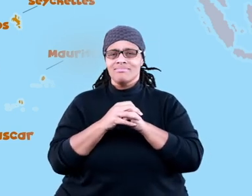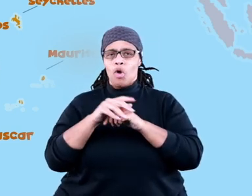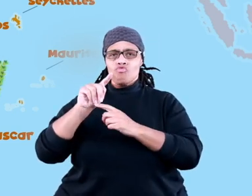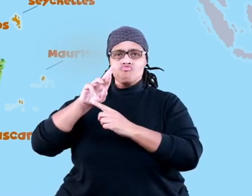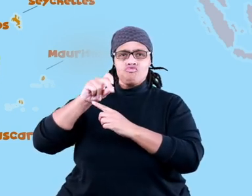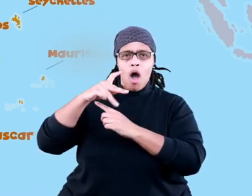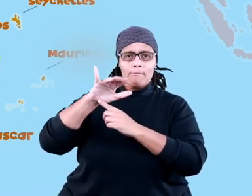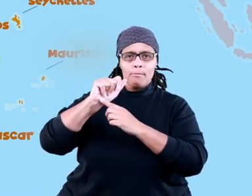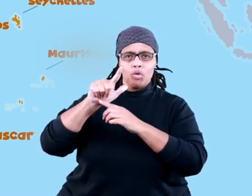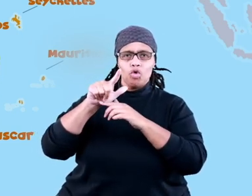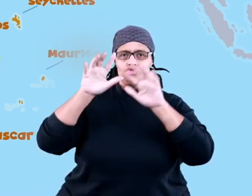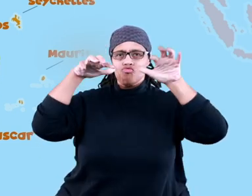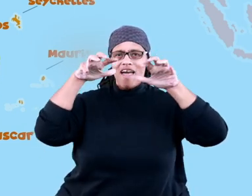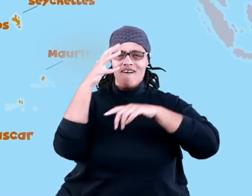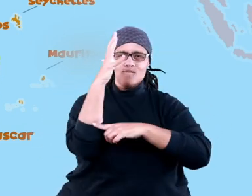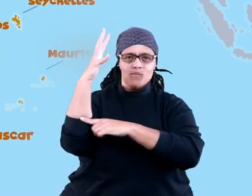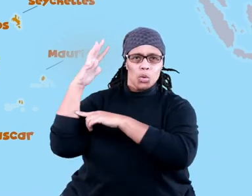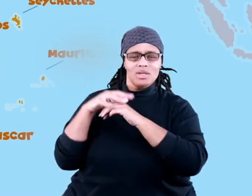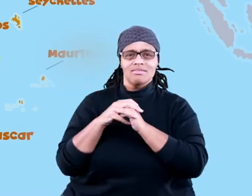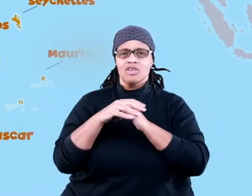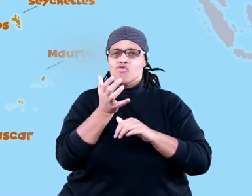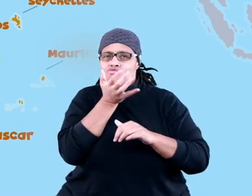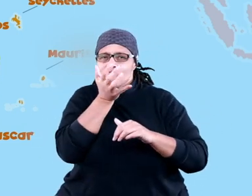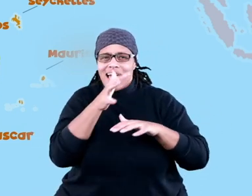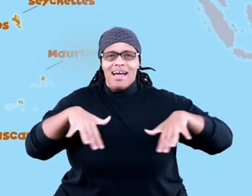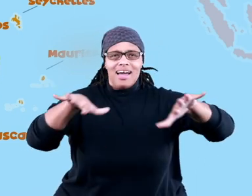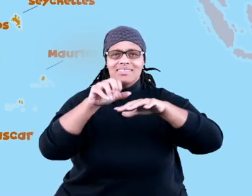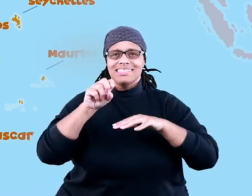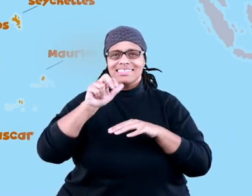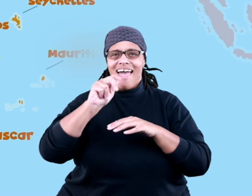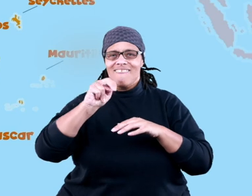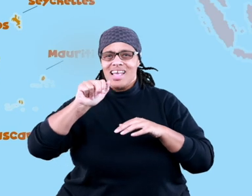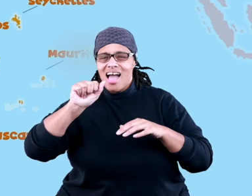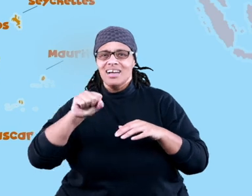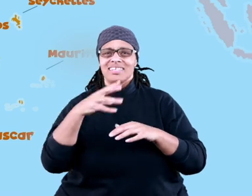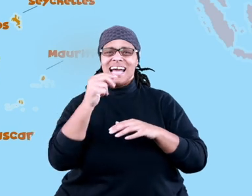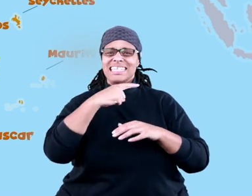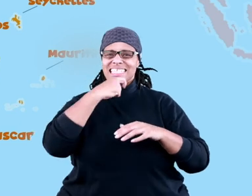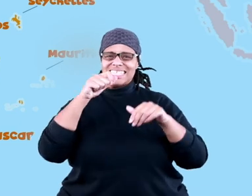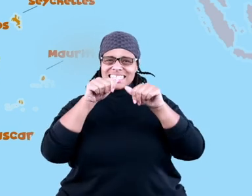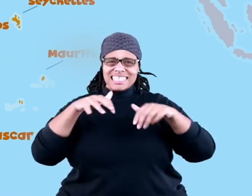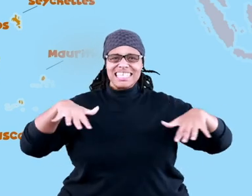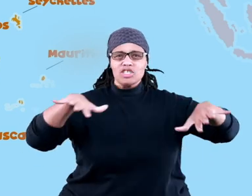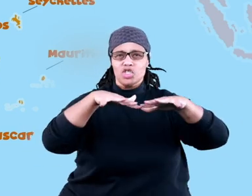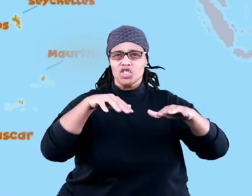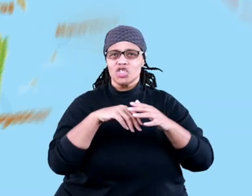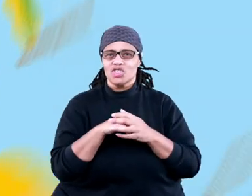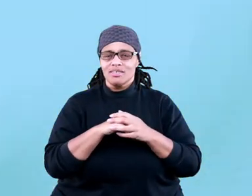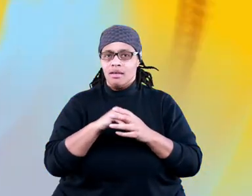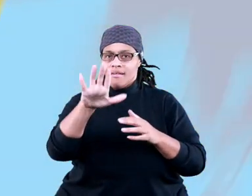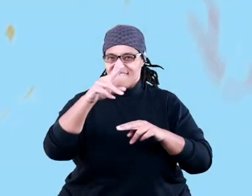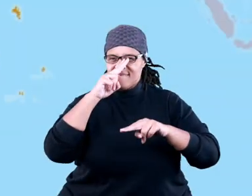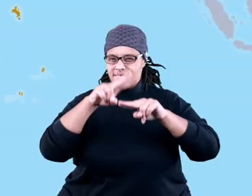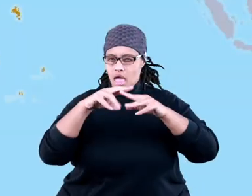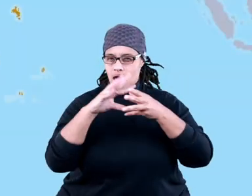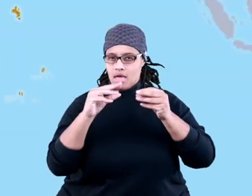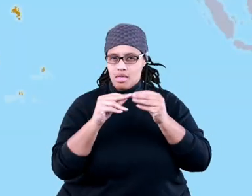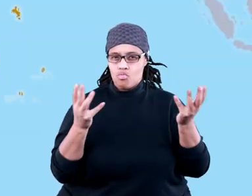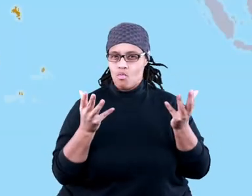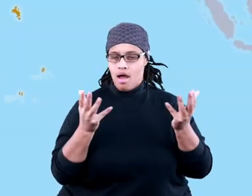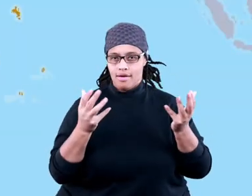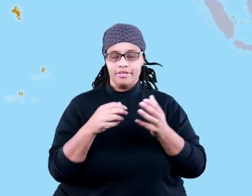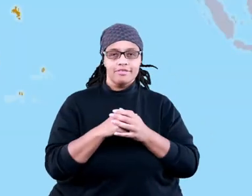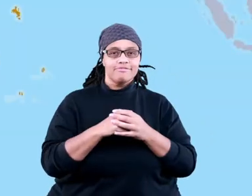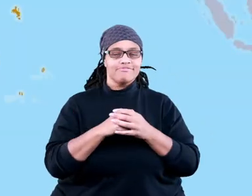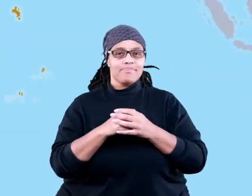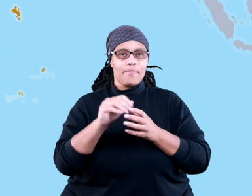tropical rainforests, grassy savannas, and deserts. Here's a